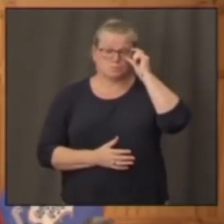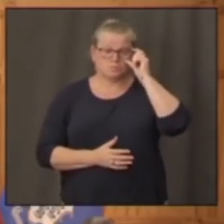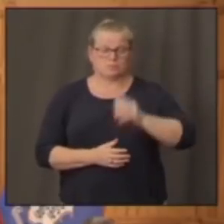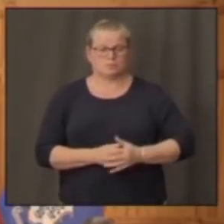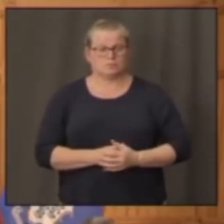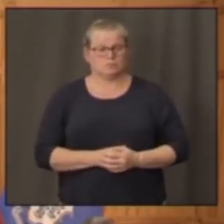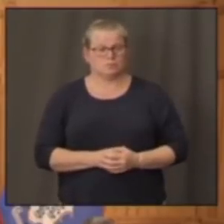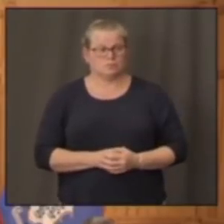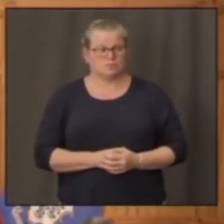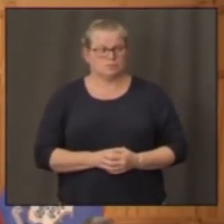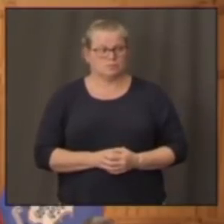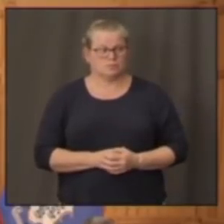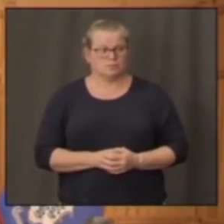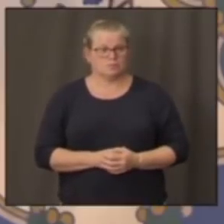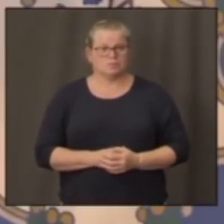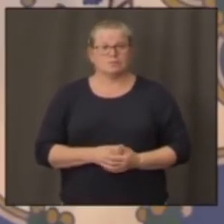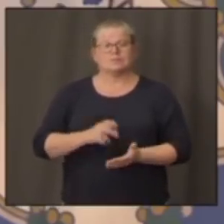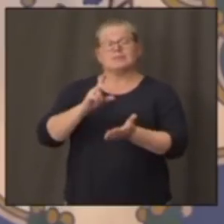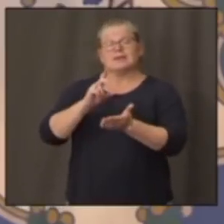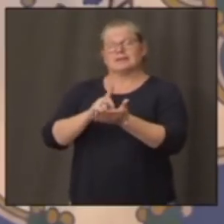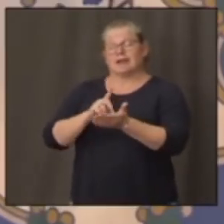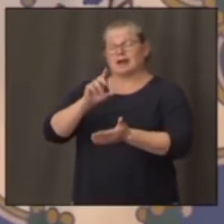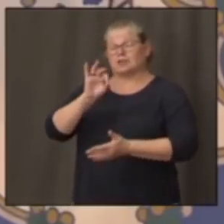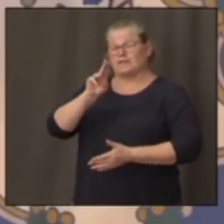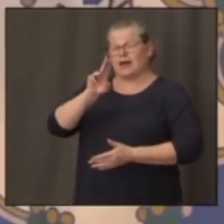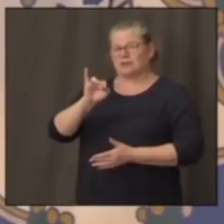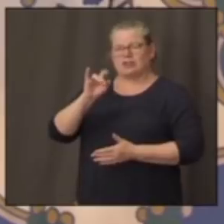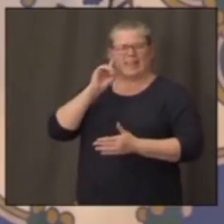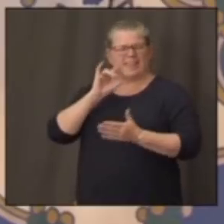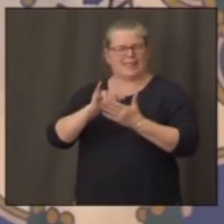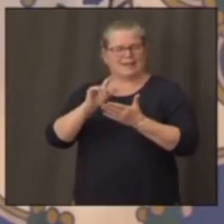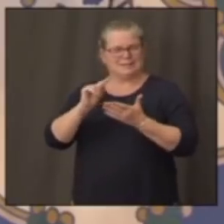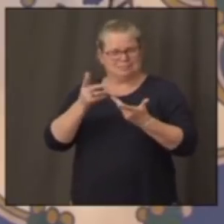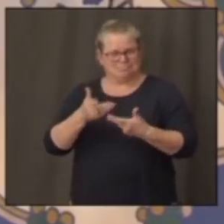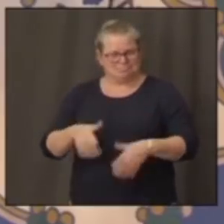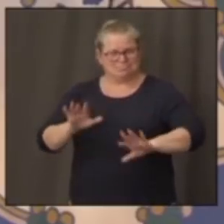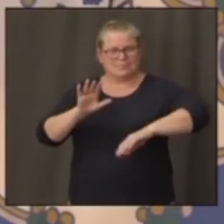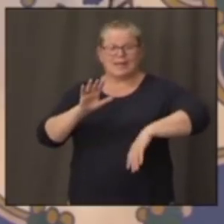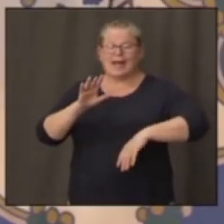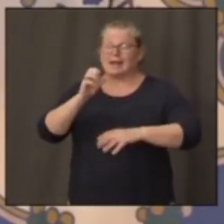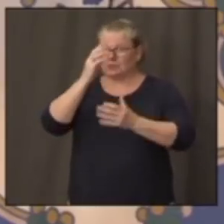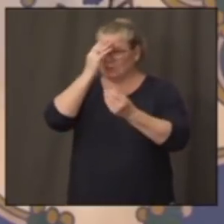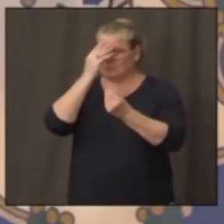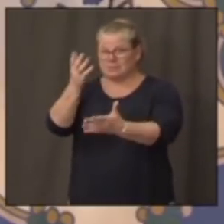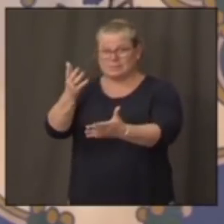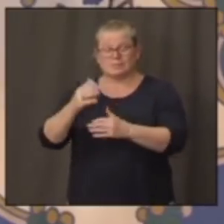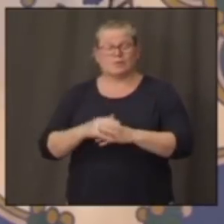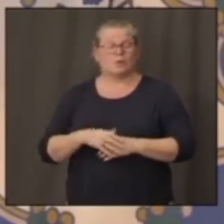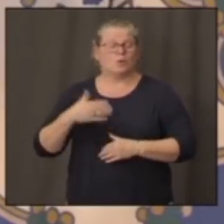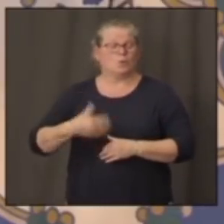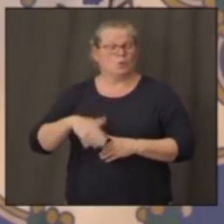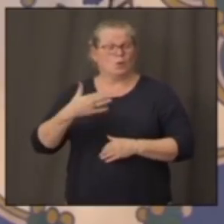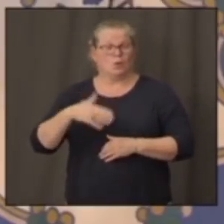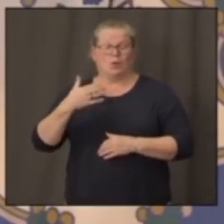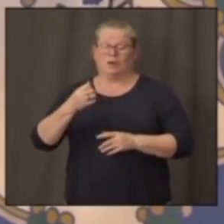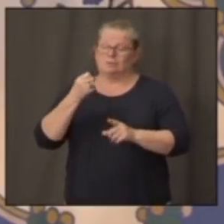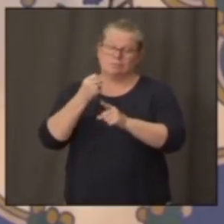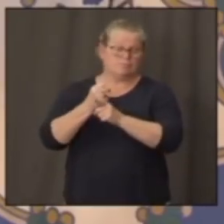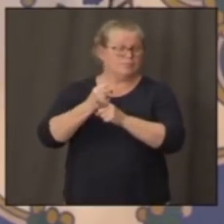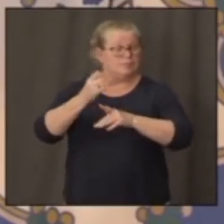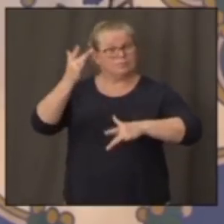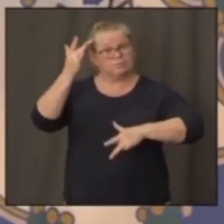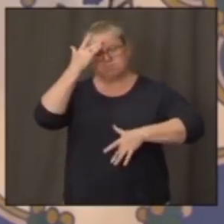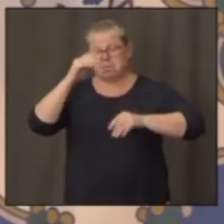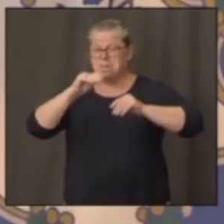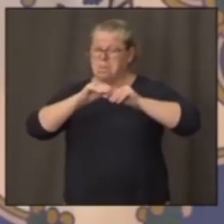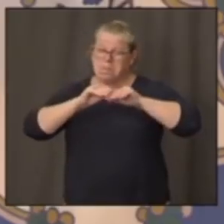I think that's it, Dr. Fauci. I just want to say that when you're hit with a pandemic, lead with the science and